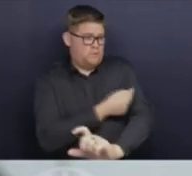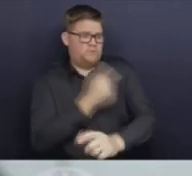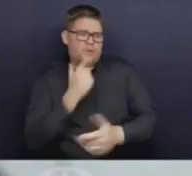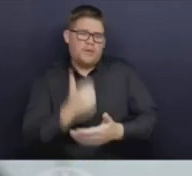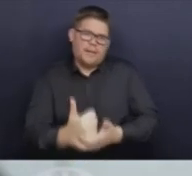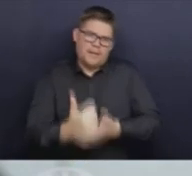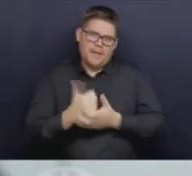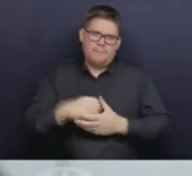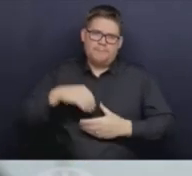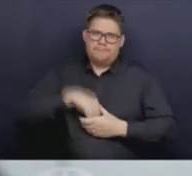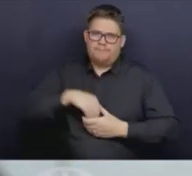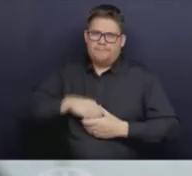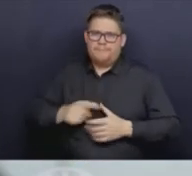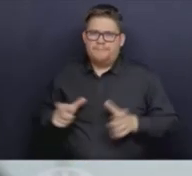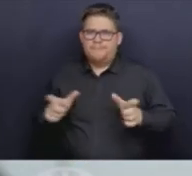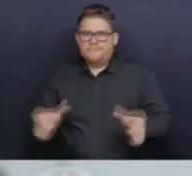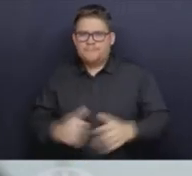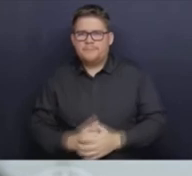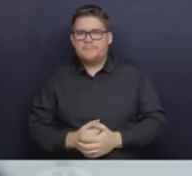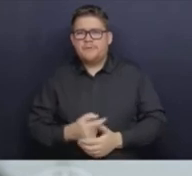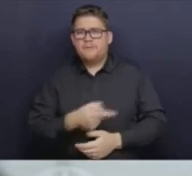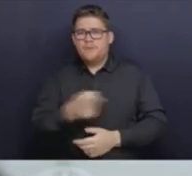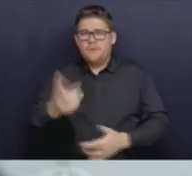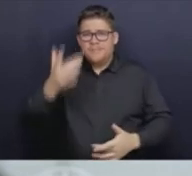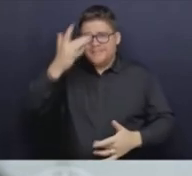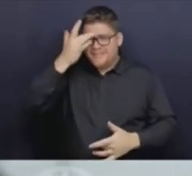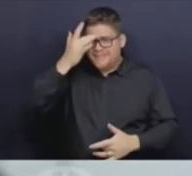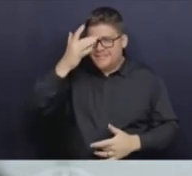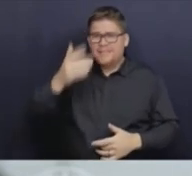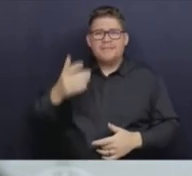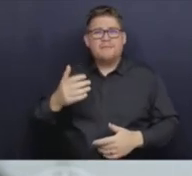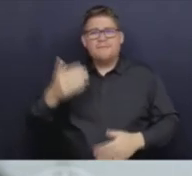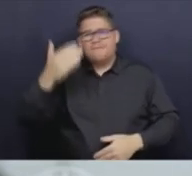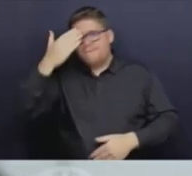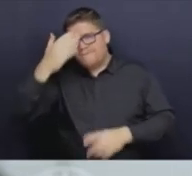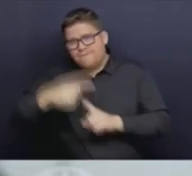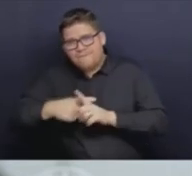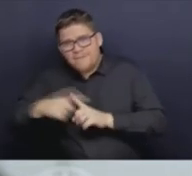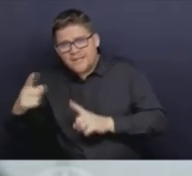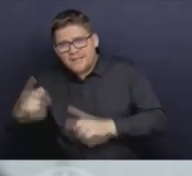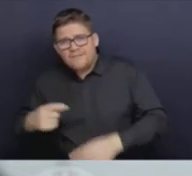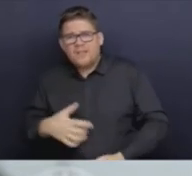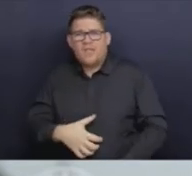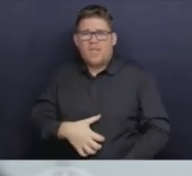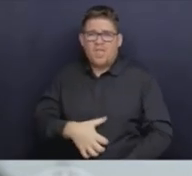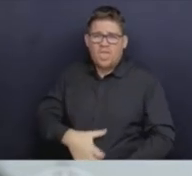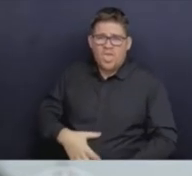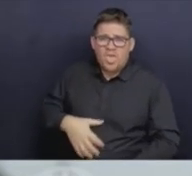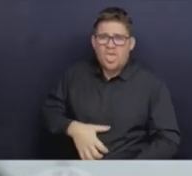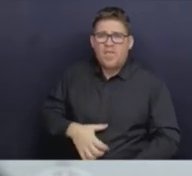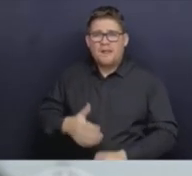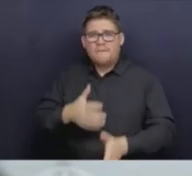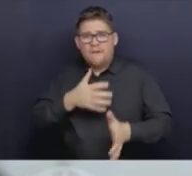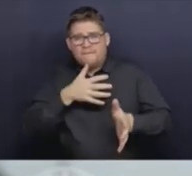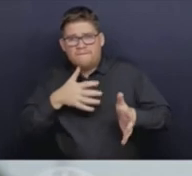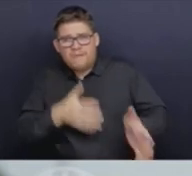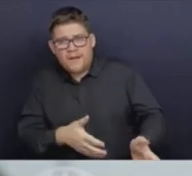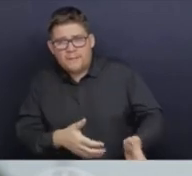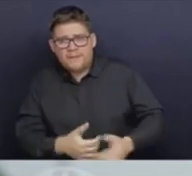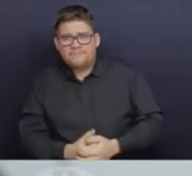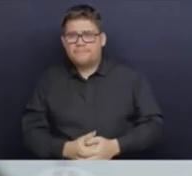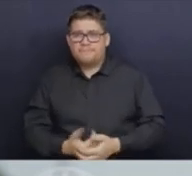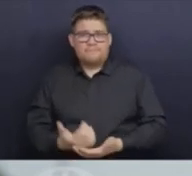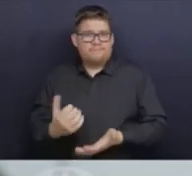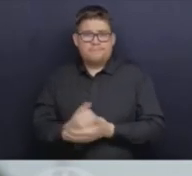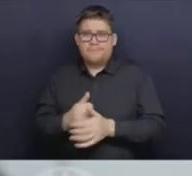it's from a respiratory virus, or fever and a rash, or GI upset, nausea, vomiting, stay home, stay